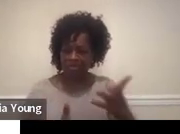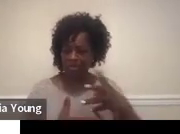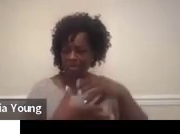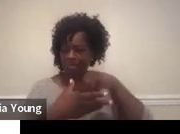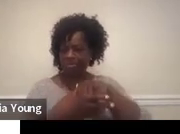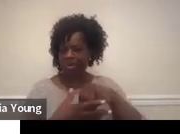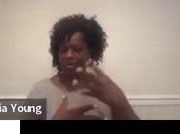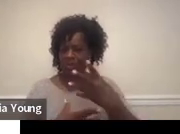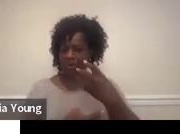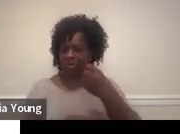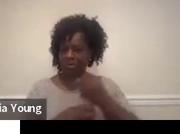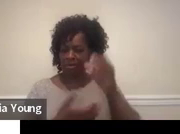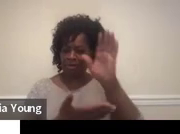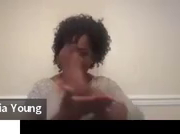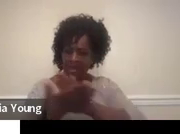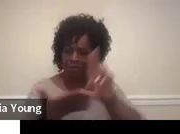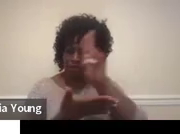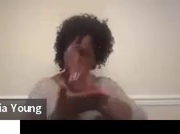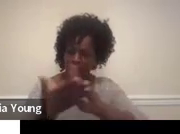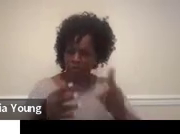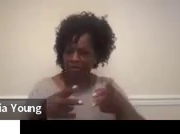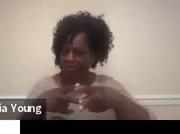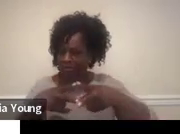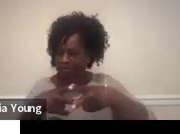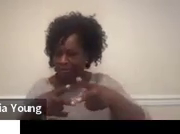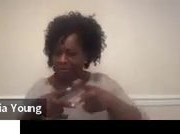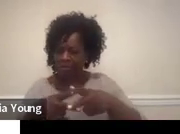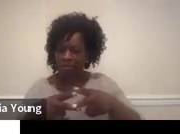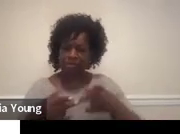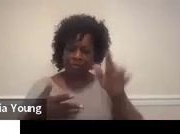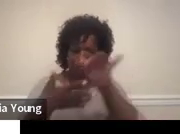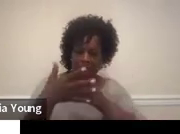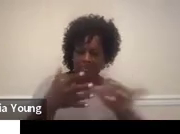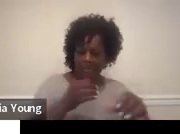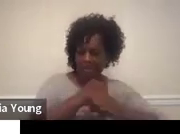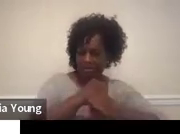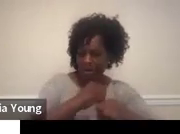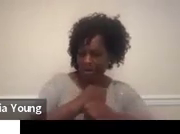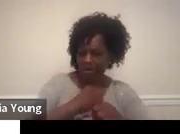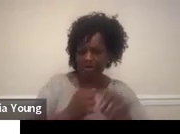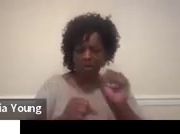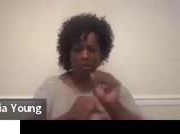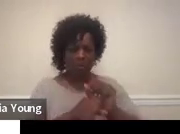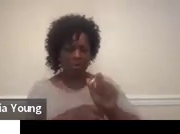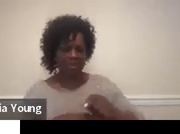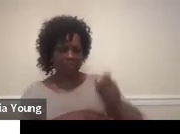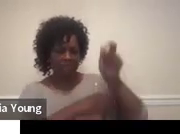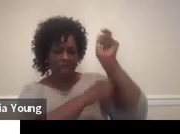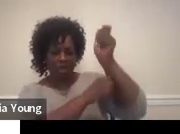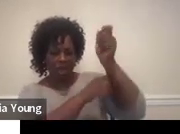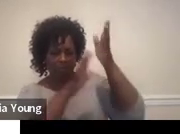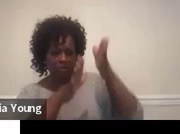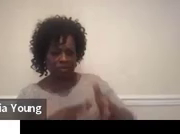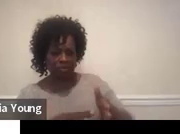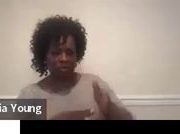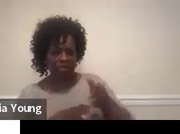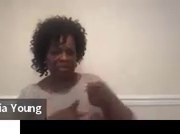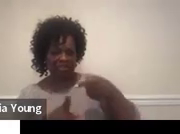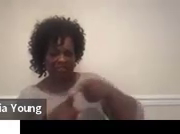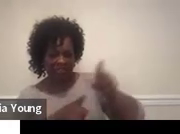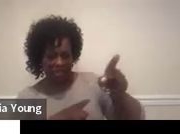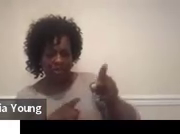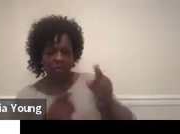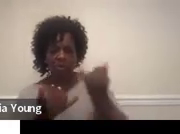four-year college or university to study marketing or for work in the carpentry field and independent living.